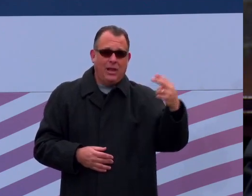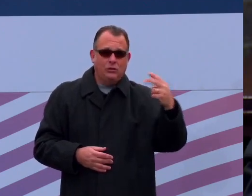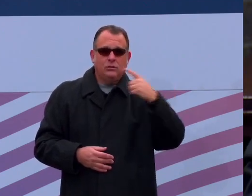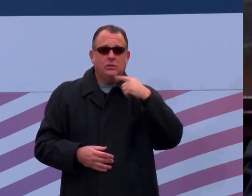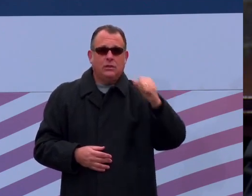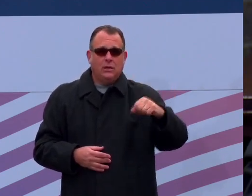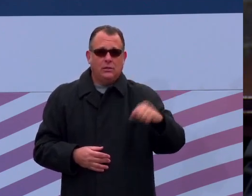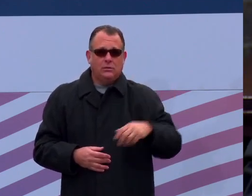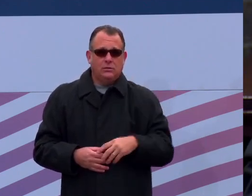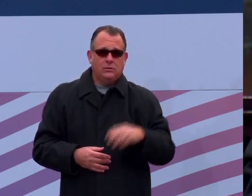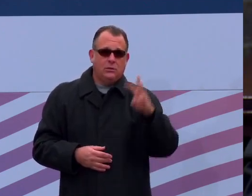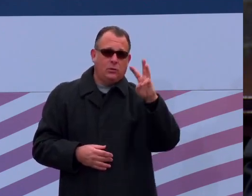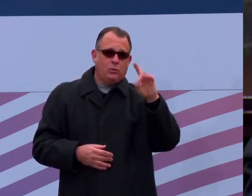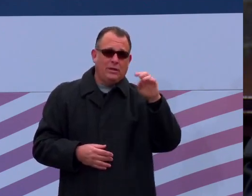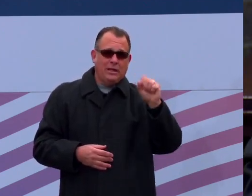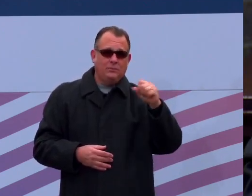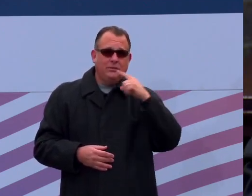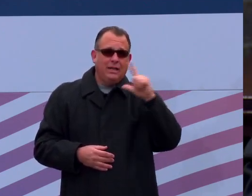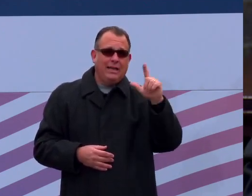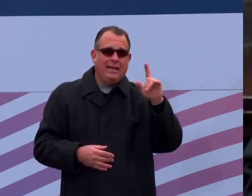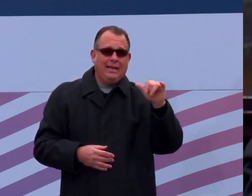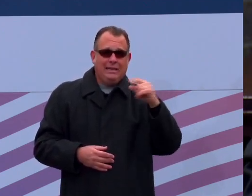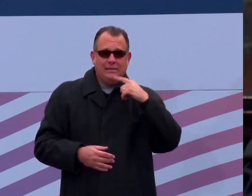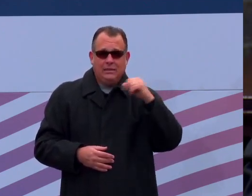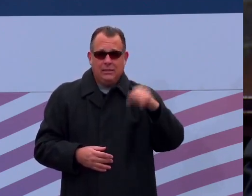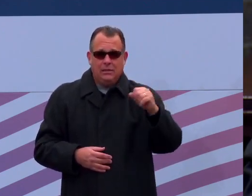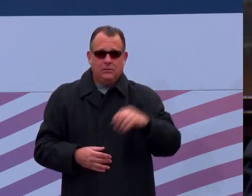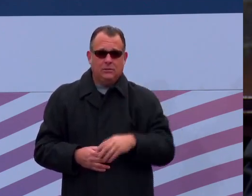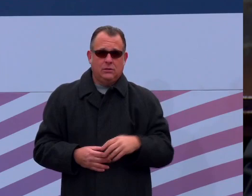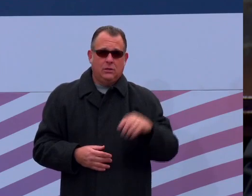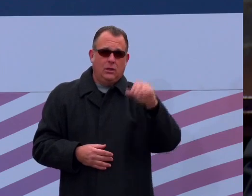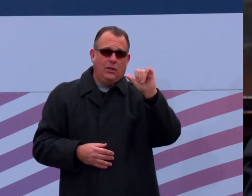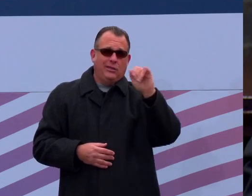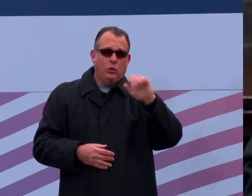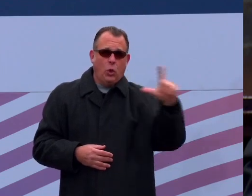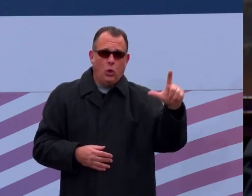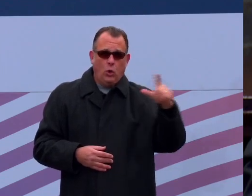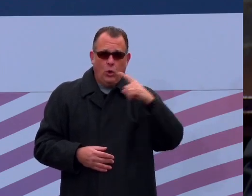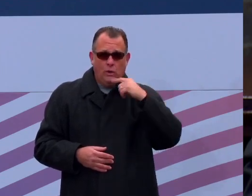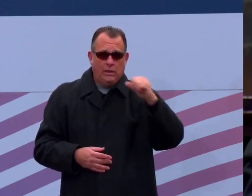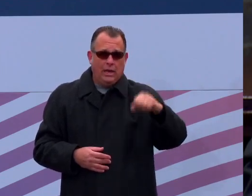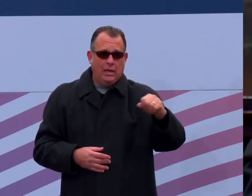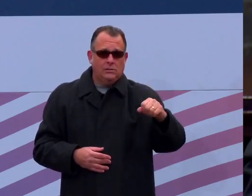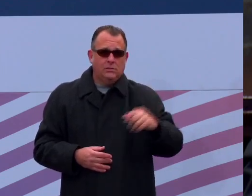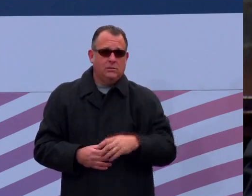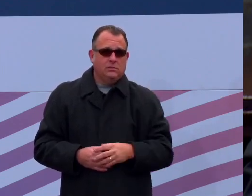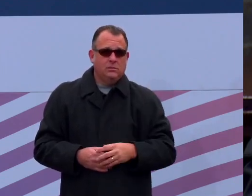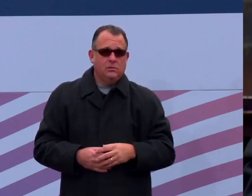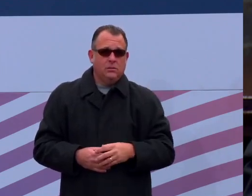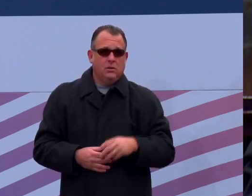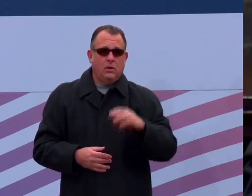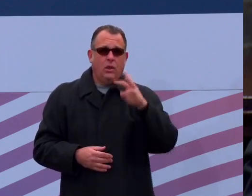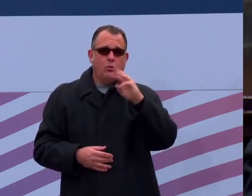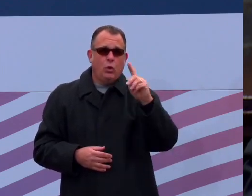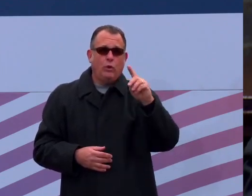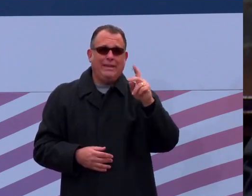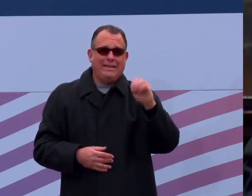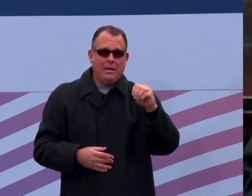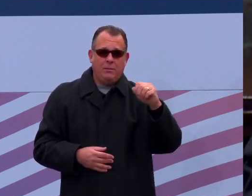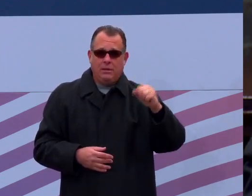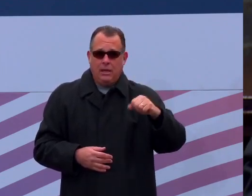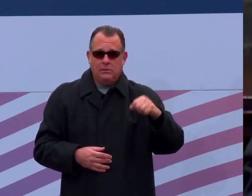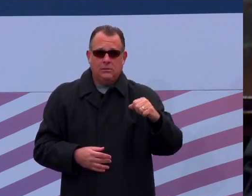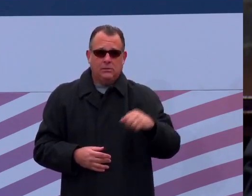-Lindsay? Aye. Yall? Aye. Ward-Kim? Aye. Aye. Flynn?